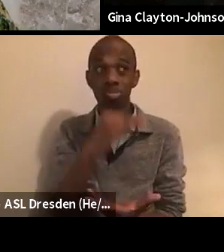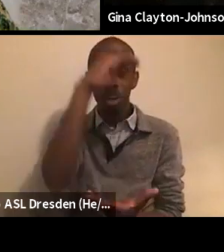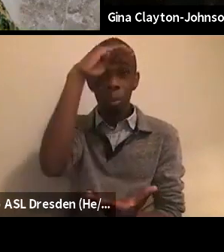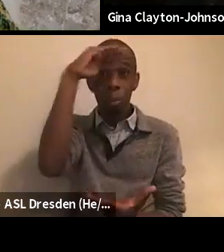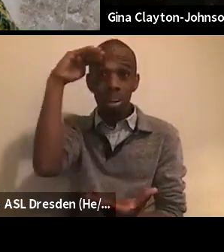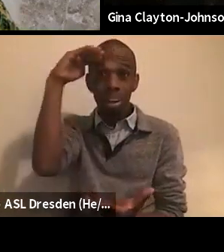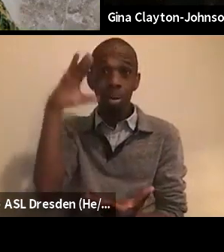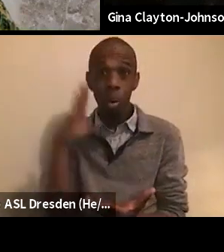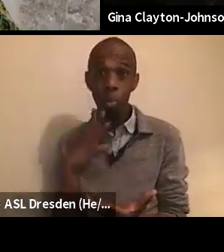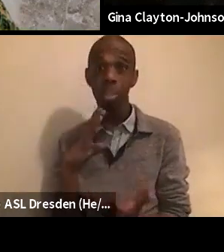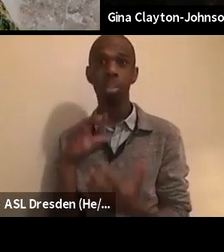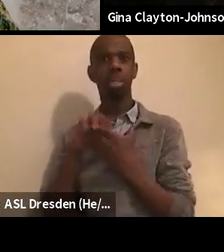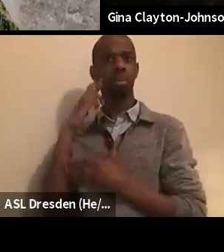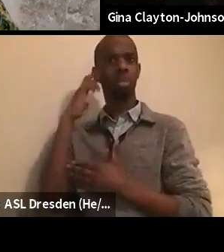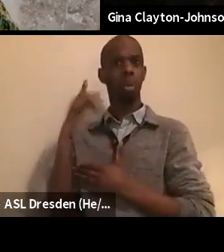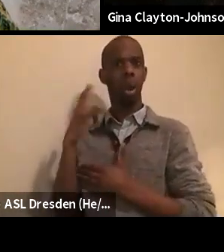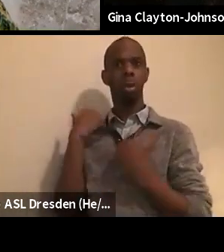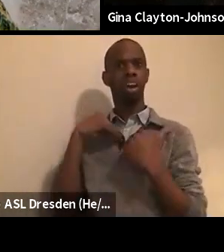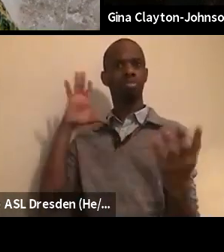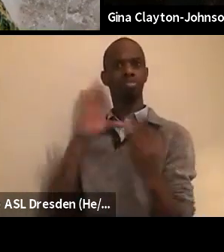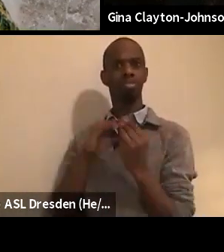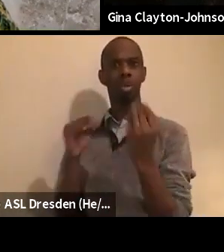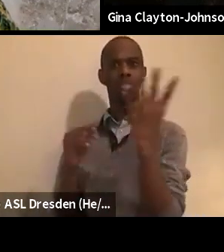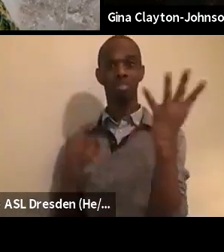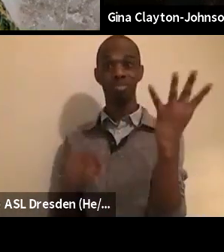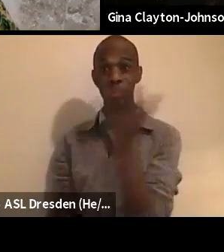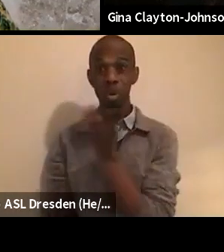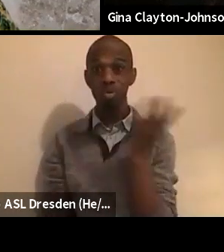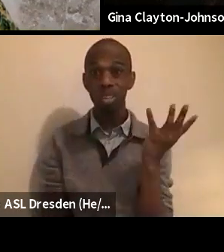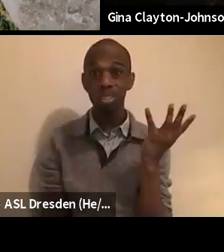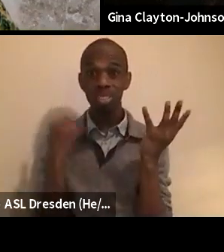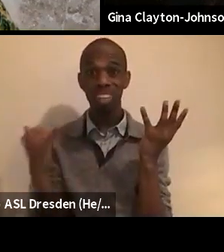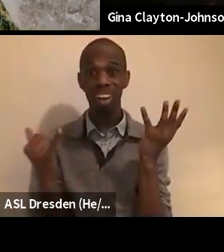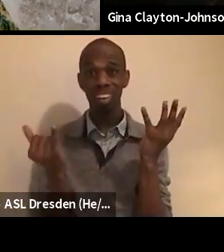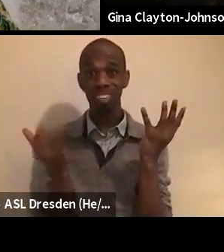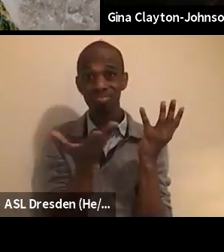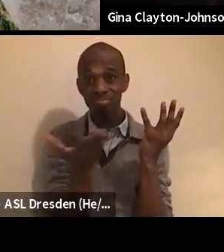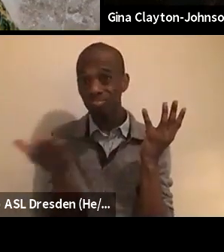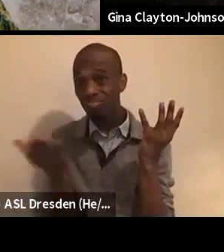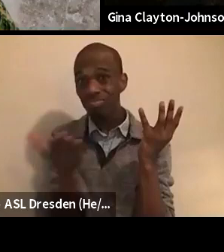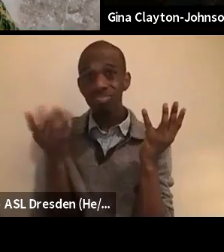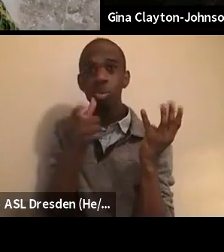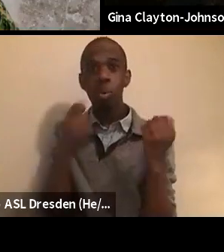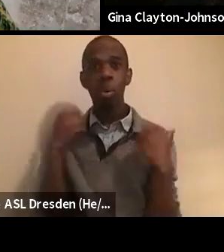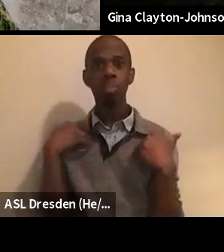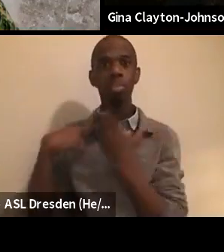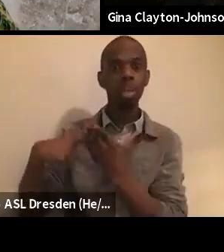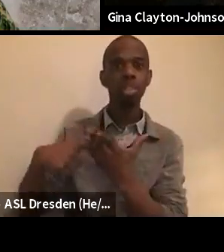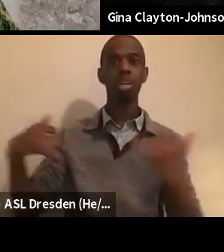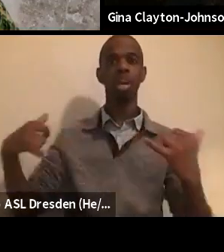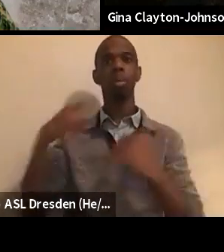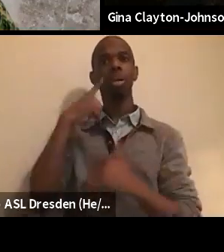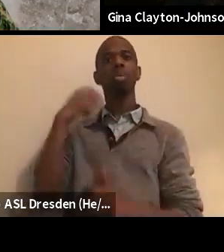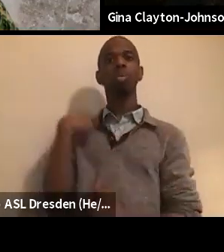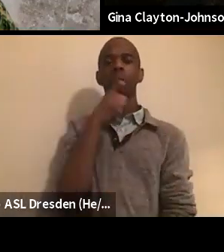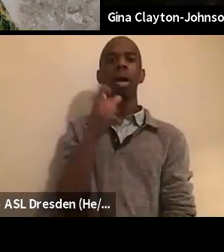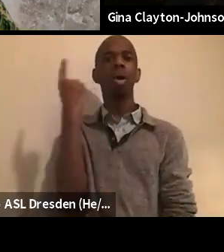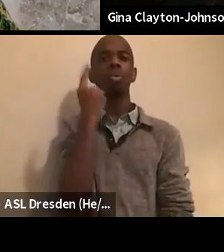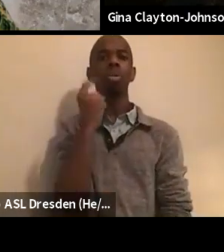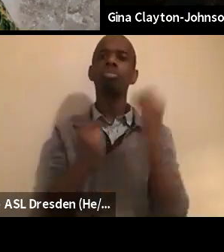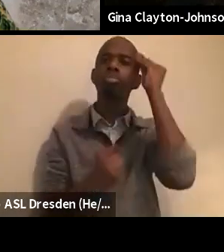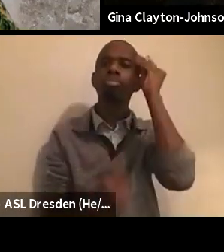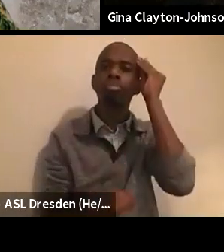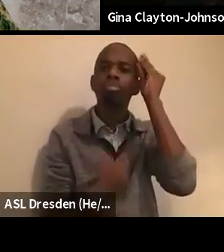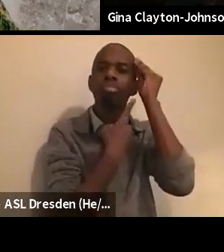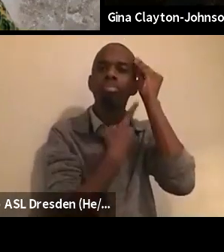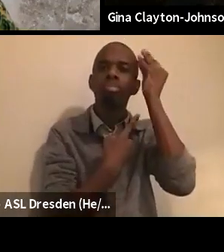that we can put forward here in the United States is because we're not just thinking about politics. We're thinking about